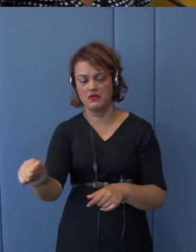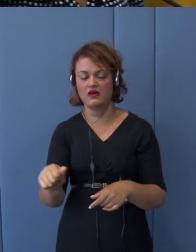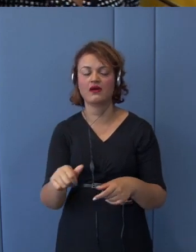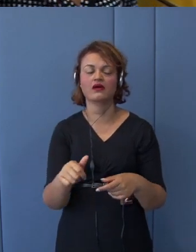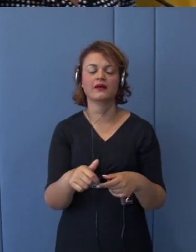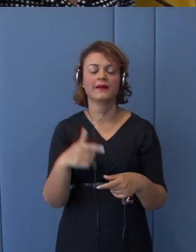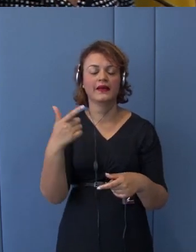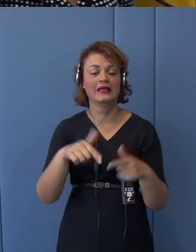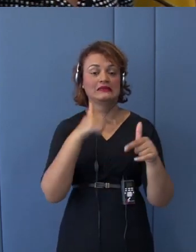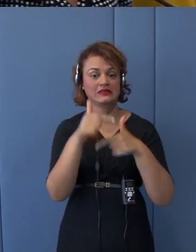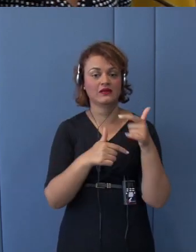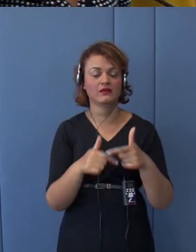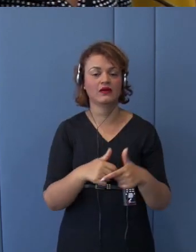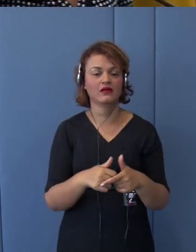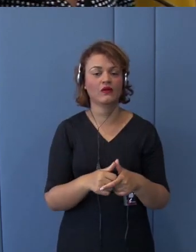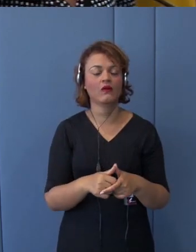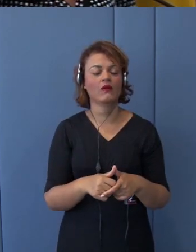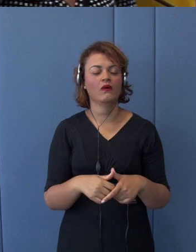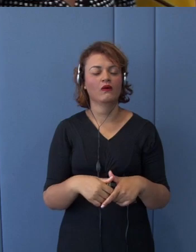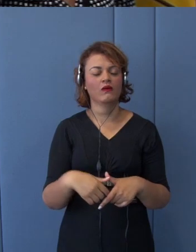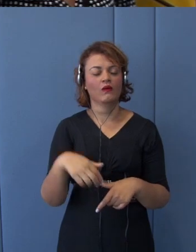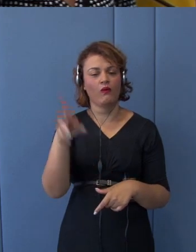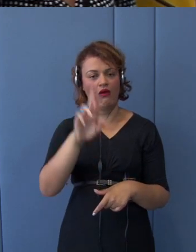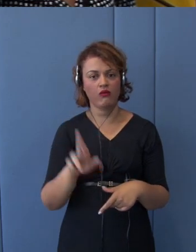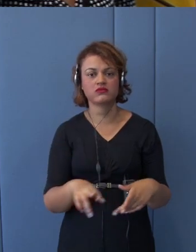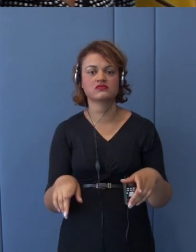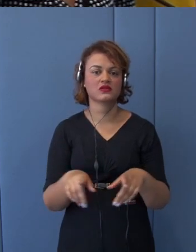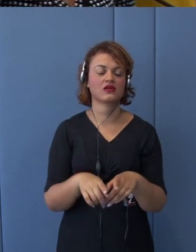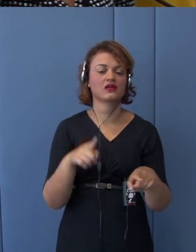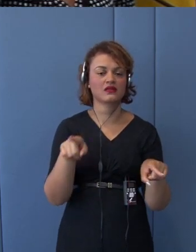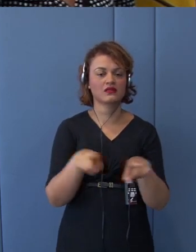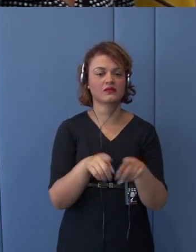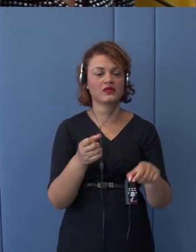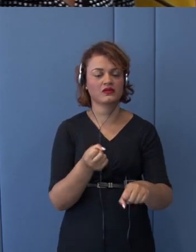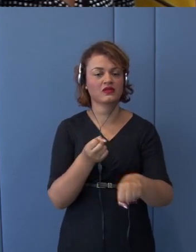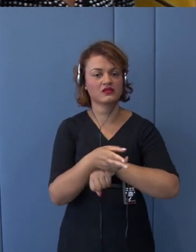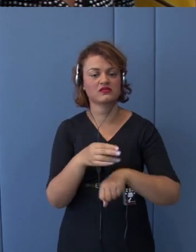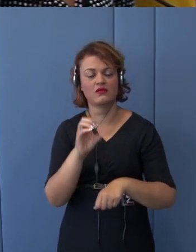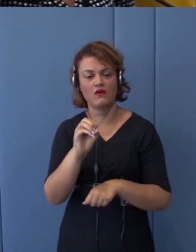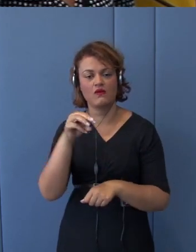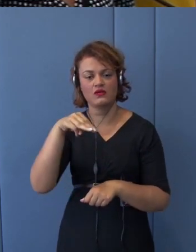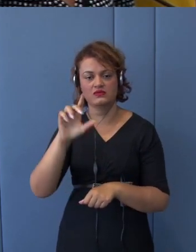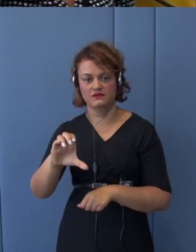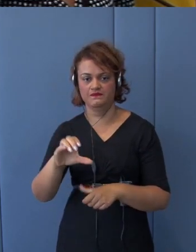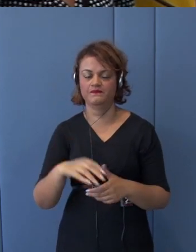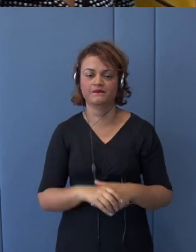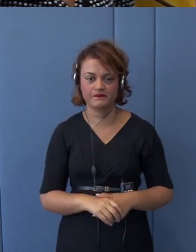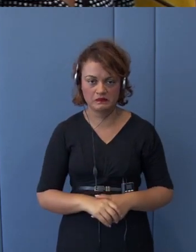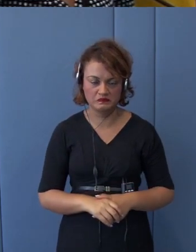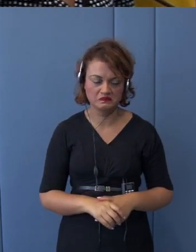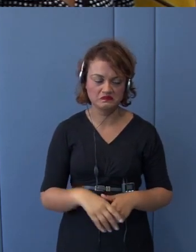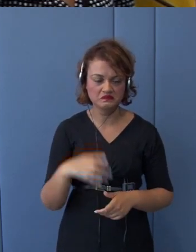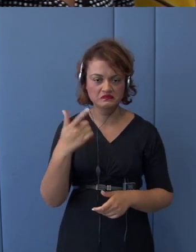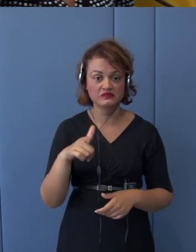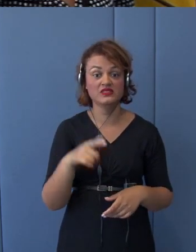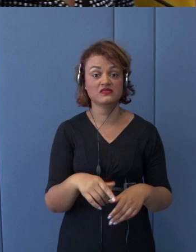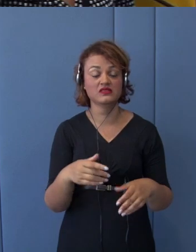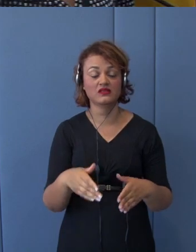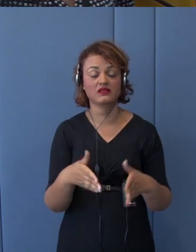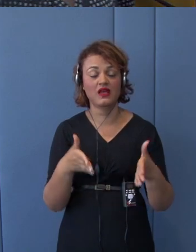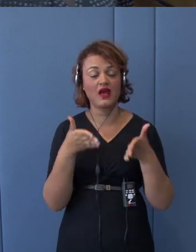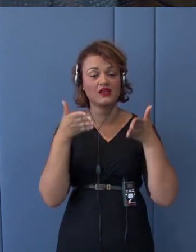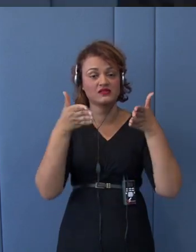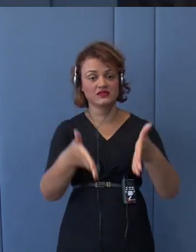WTO. He was Special Assistant to the Minister of Foreign Affairs of Japan in 2004.